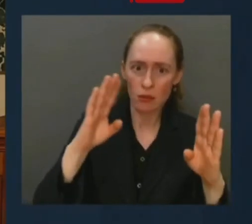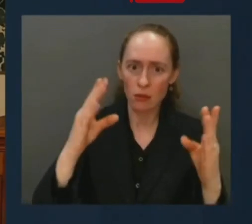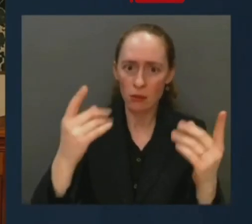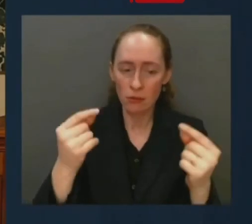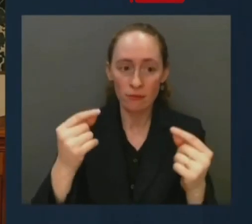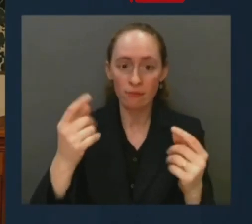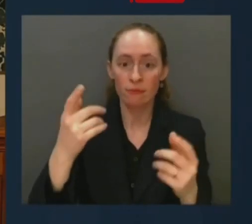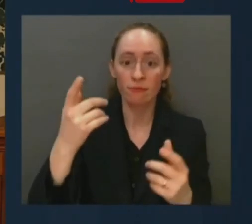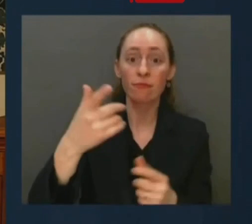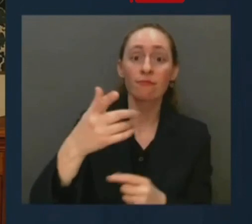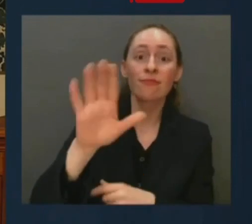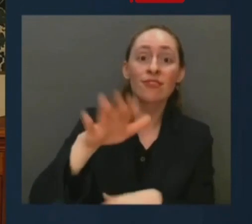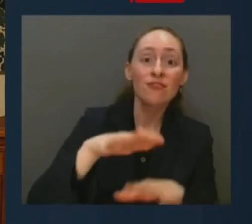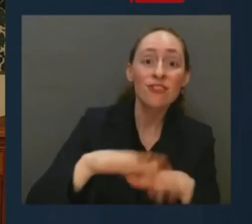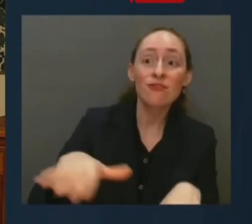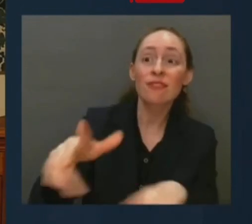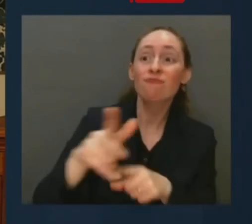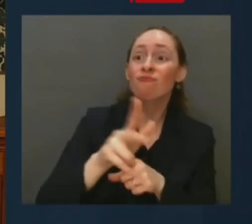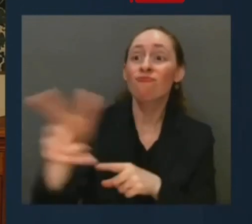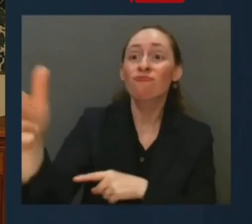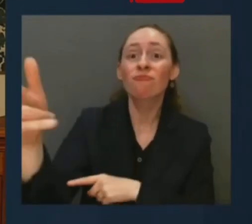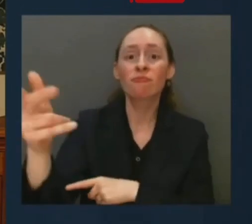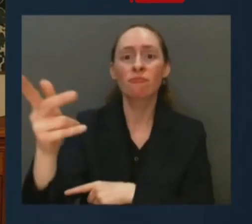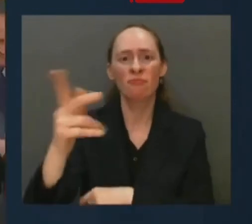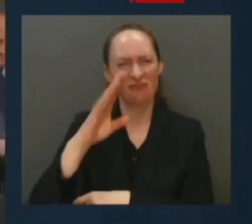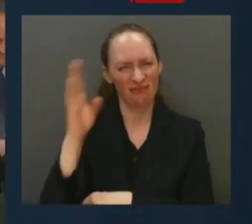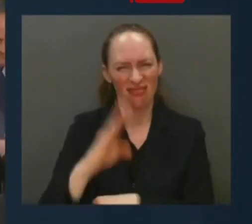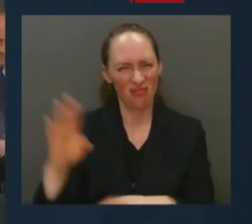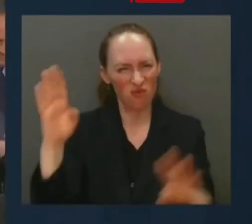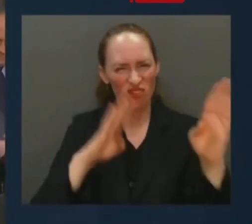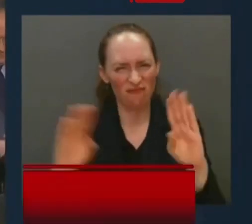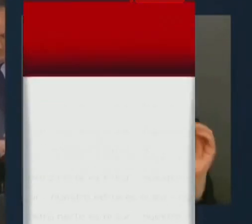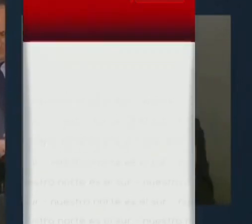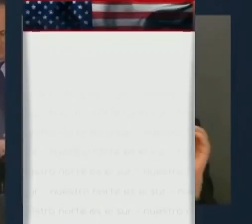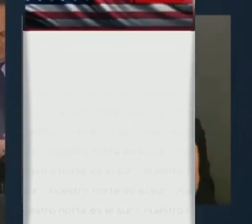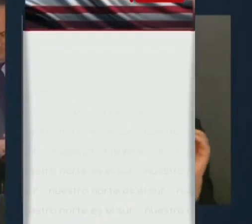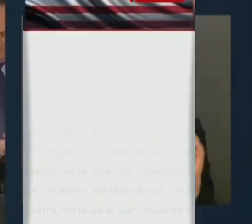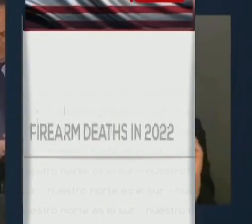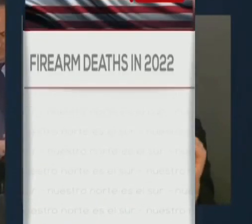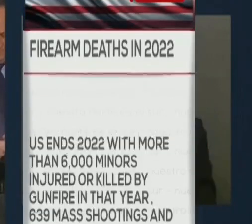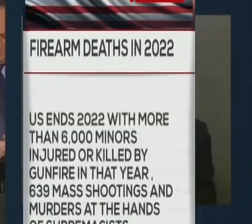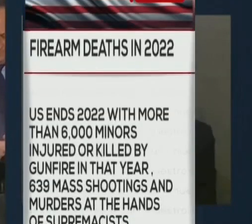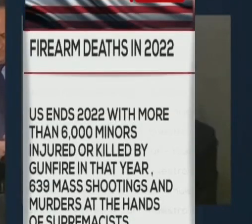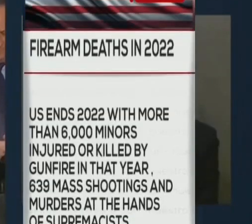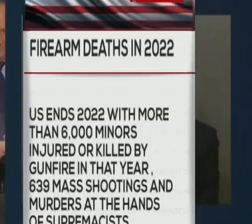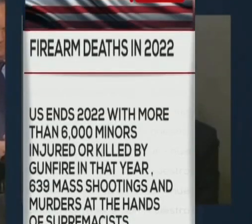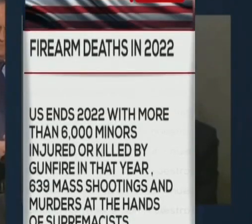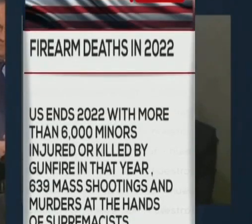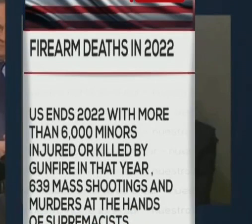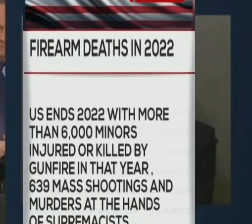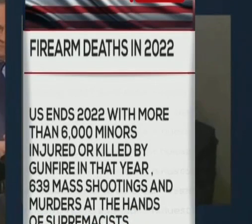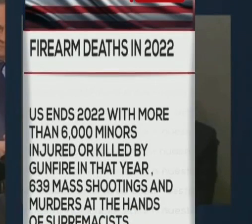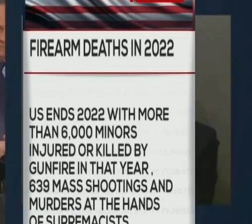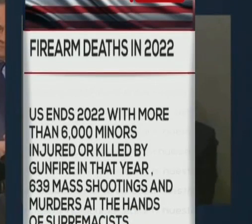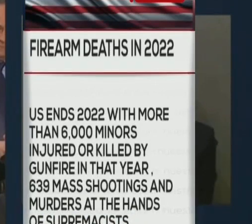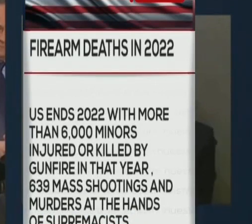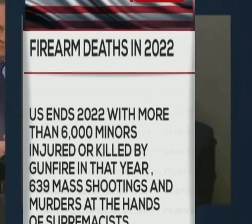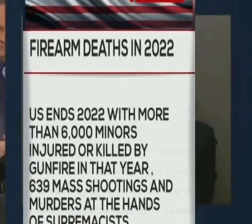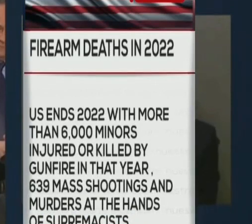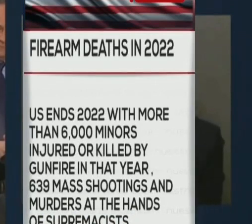Here's what Tyree's mother shared with me when I spoke to her. When I asked her how she finds the courage to carry on and speak out,